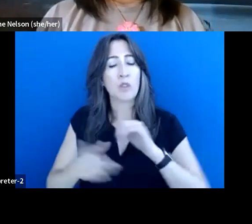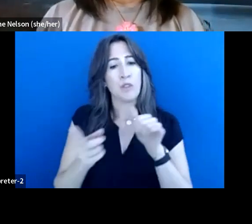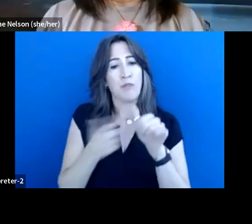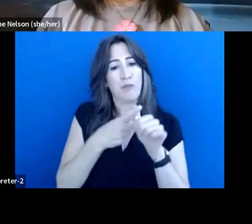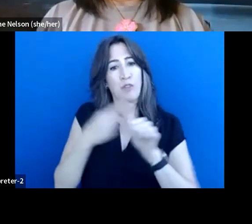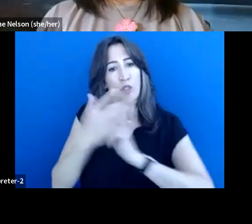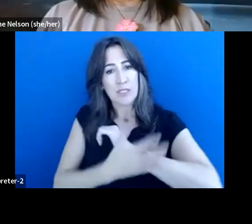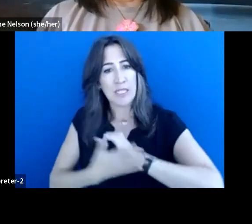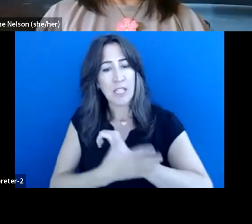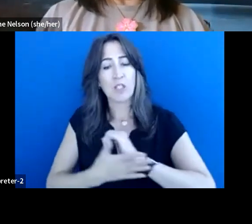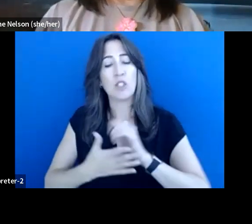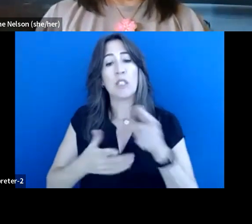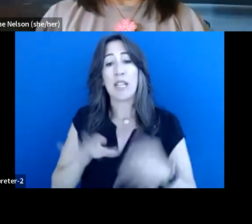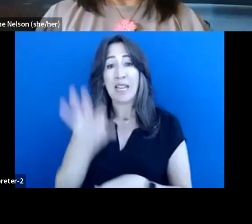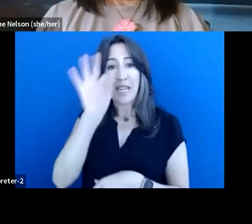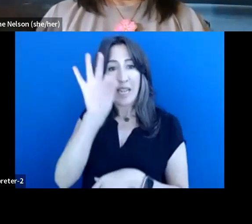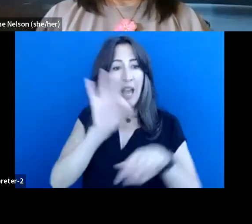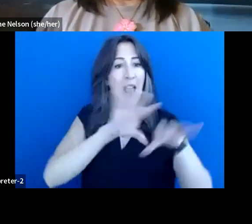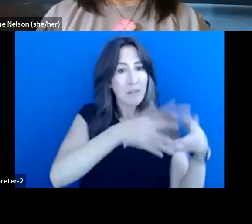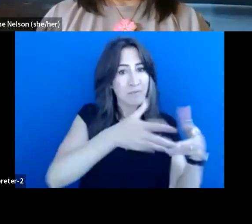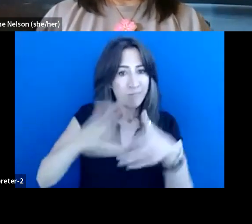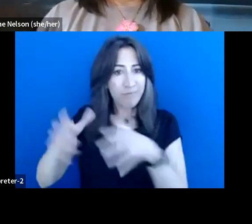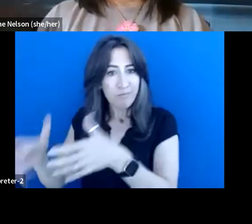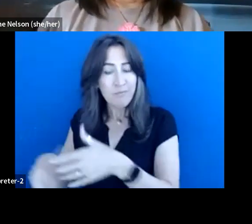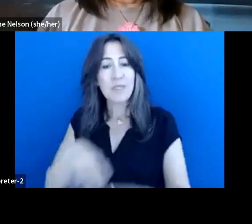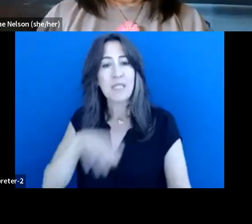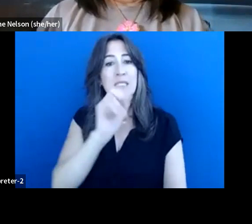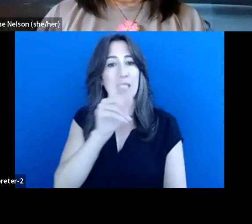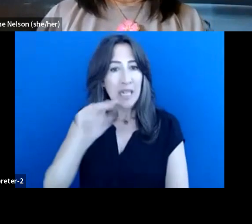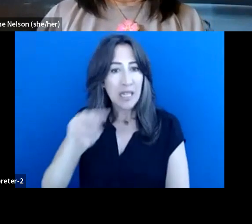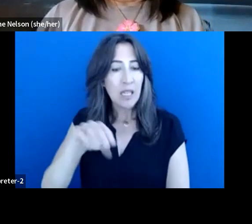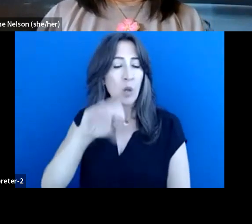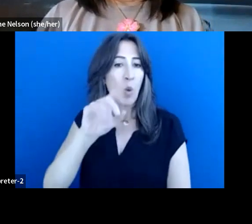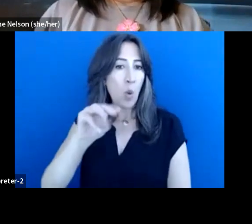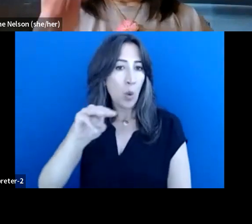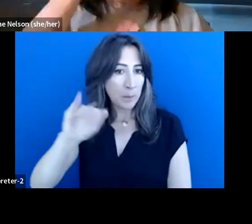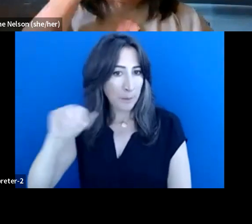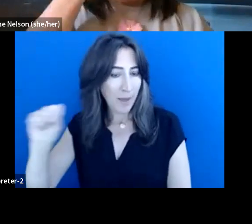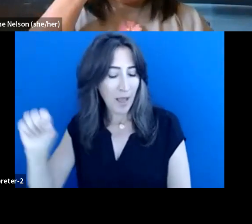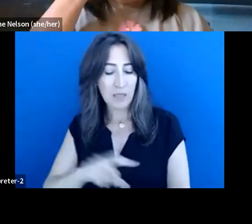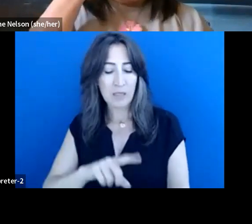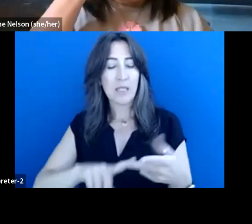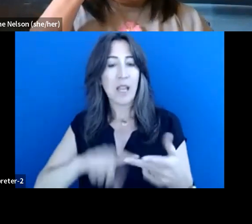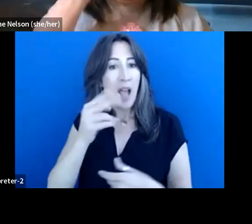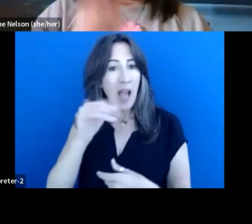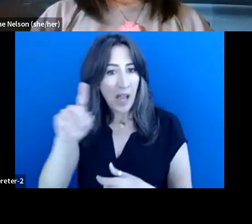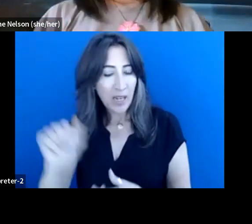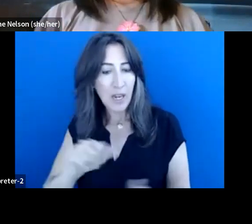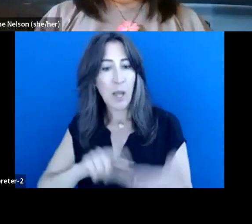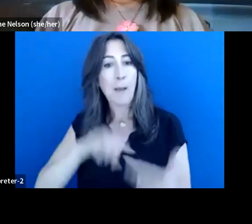nine communities. That's Old Masset, Skidigit, the Council of Haida Nation, Metlakatla,